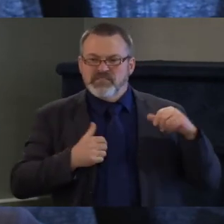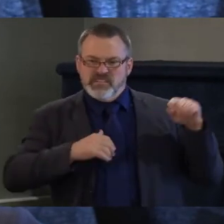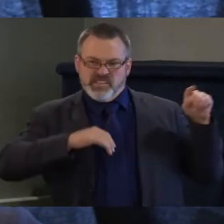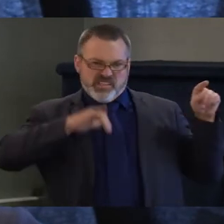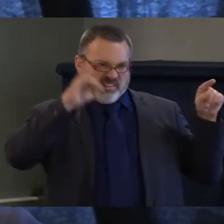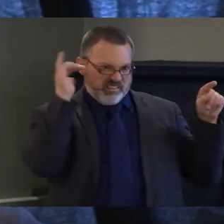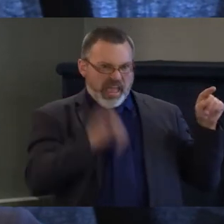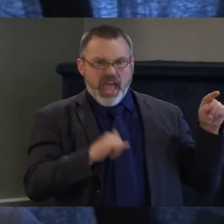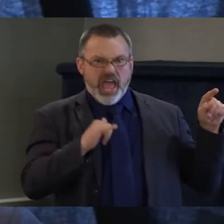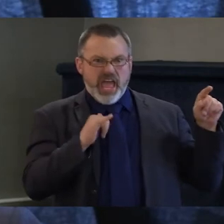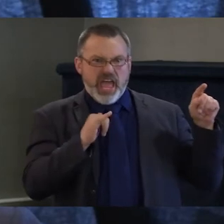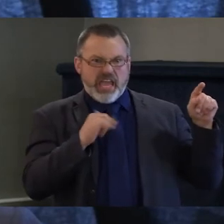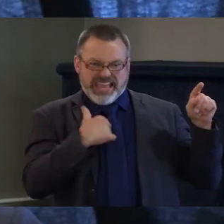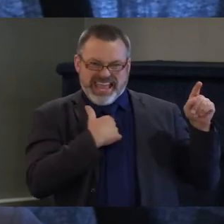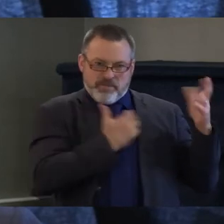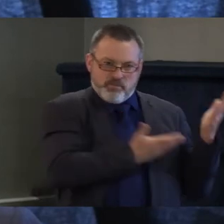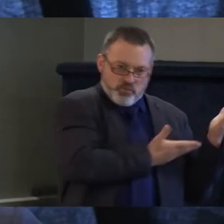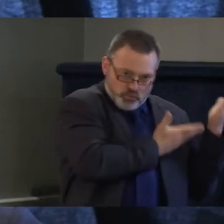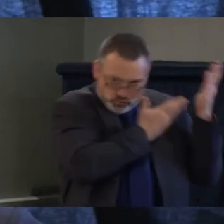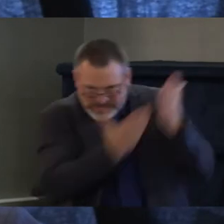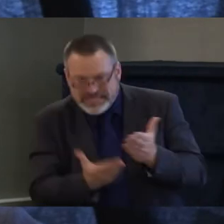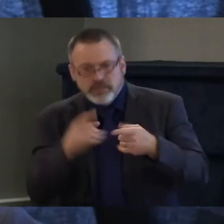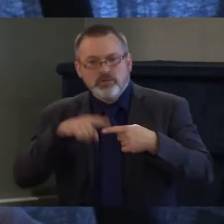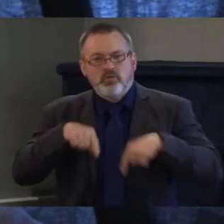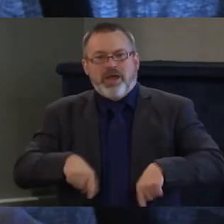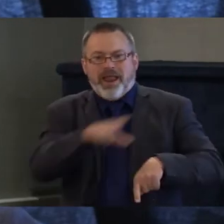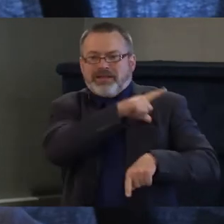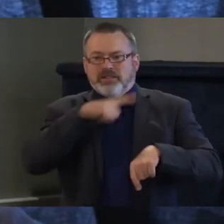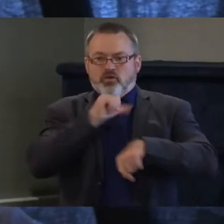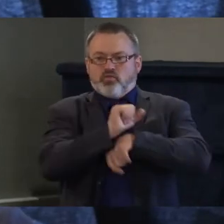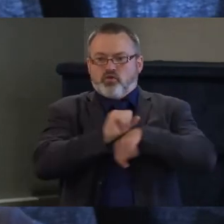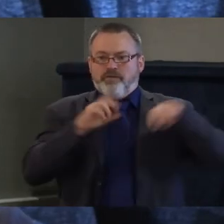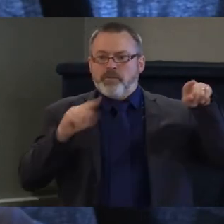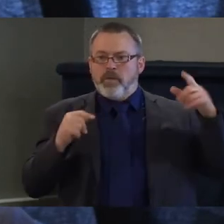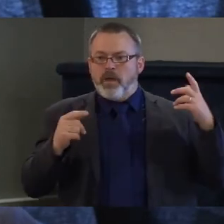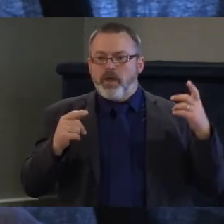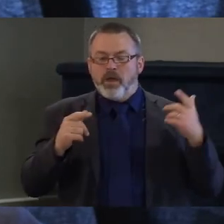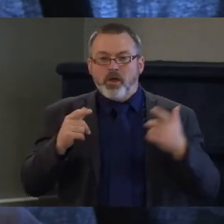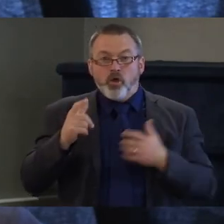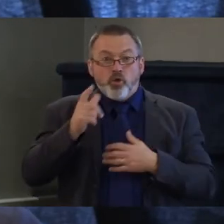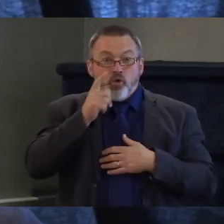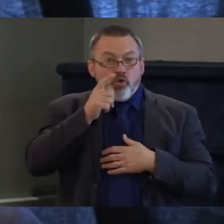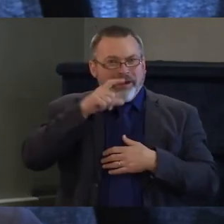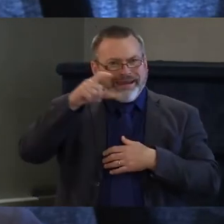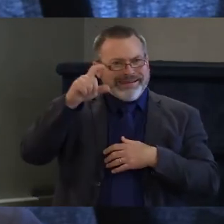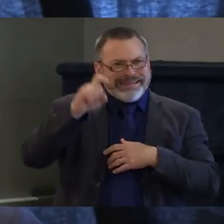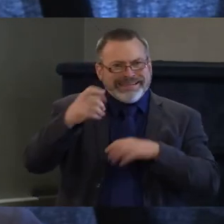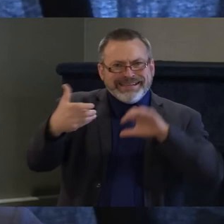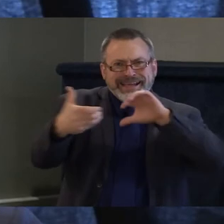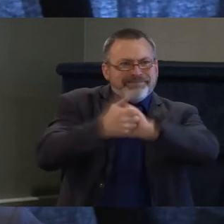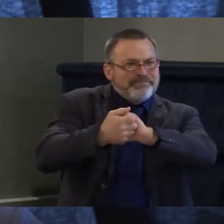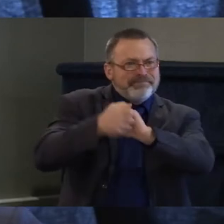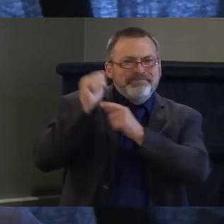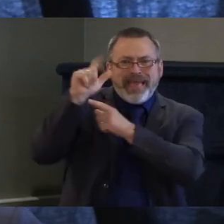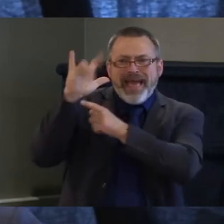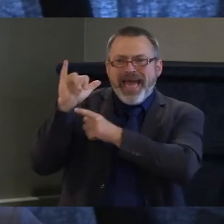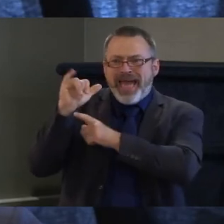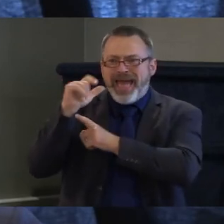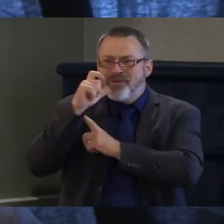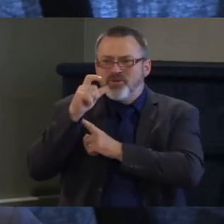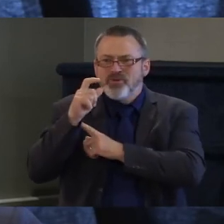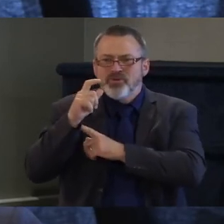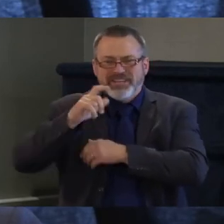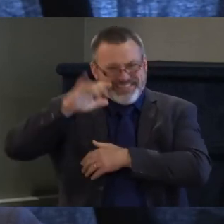thinking about who needs an ally and how can i show up in allyship in a way that is meaningful